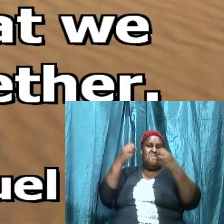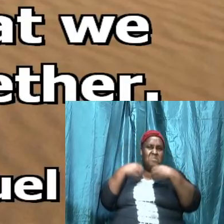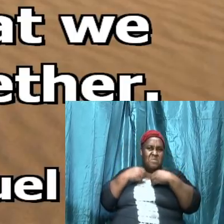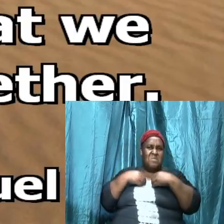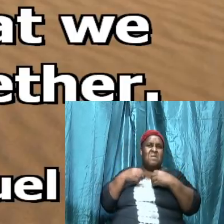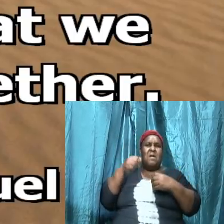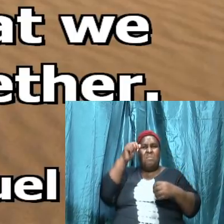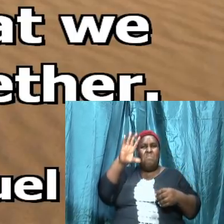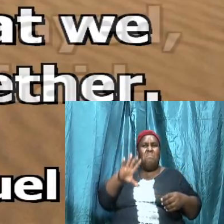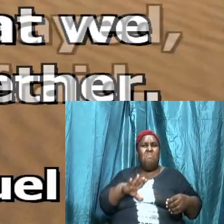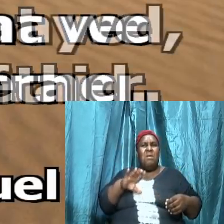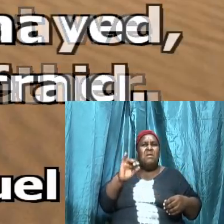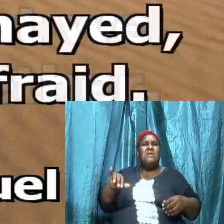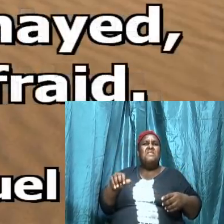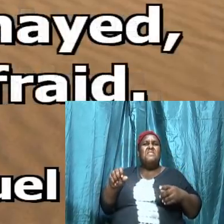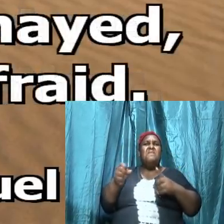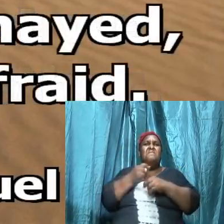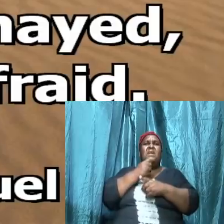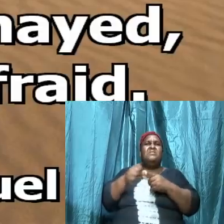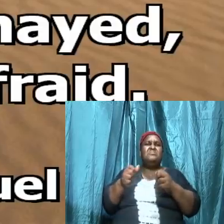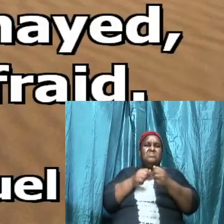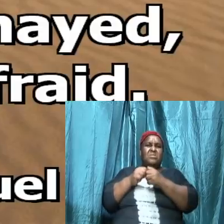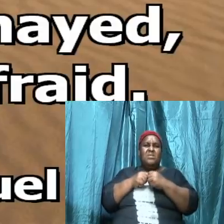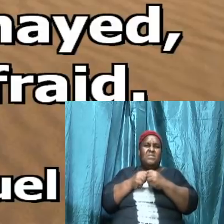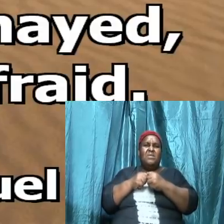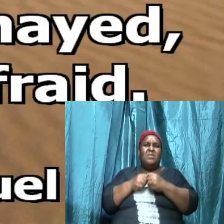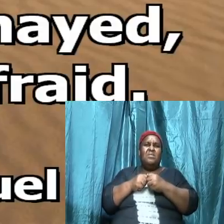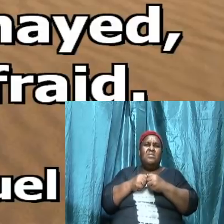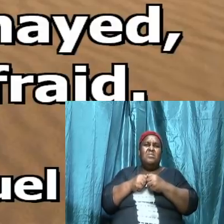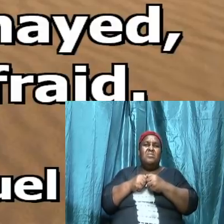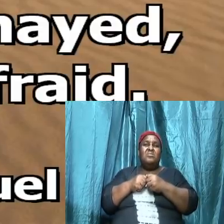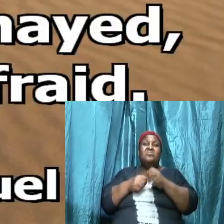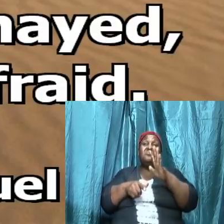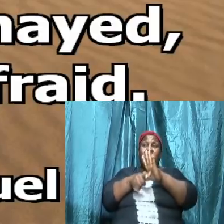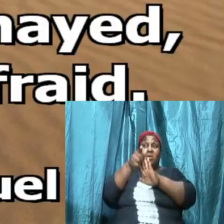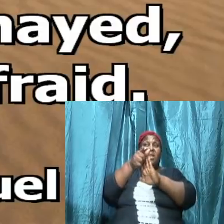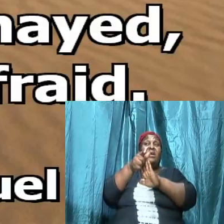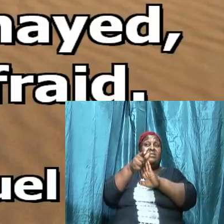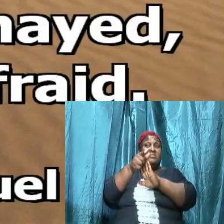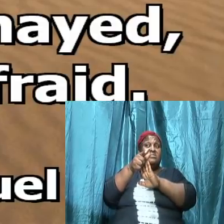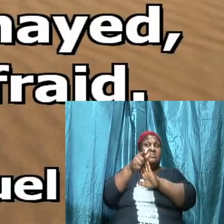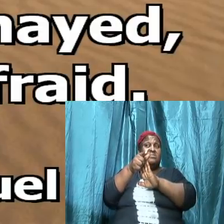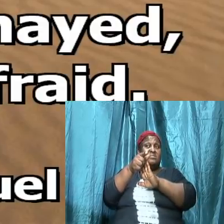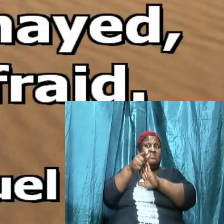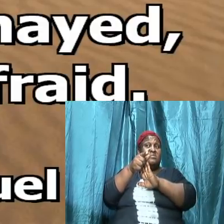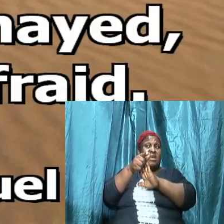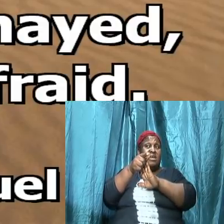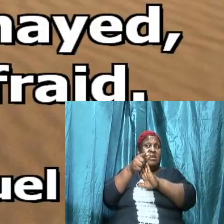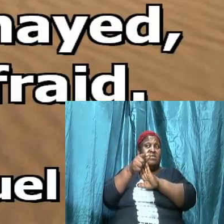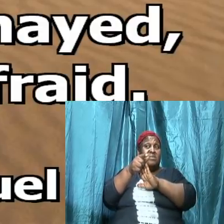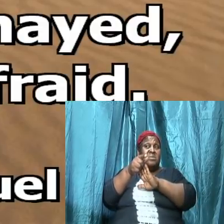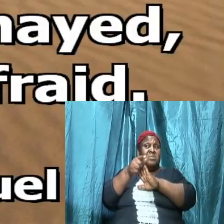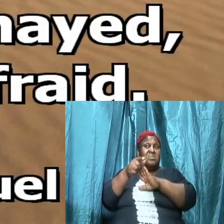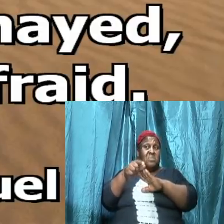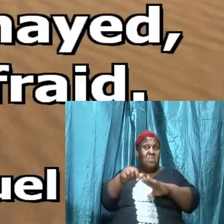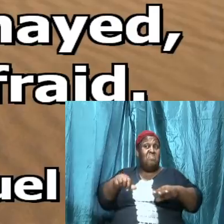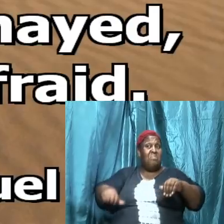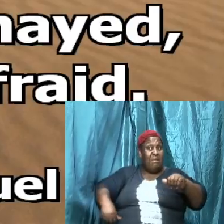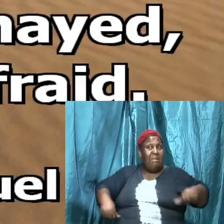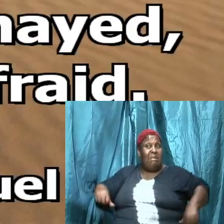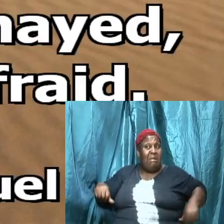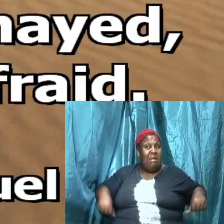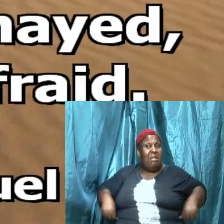so he's no bragging he's no doing something he's no getting into their mind no listen to what happens in verse 11